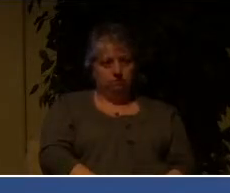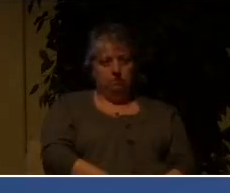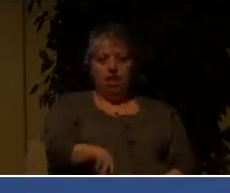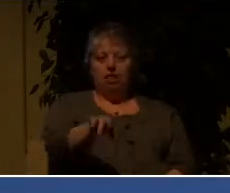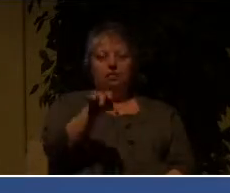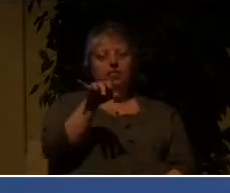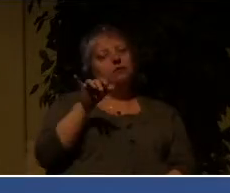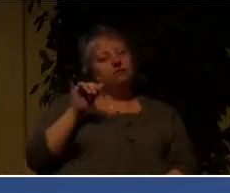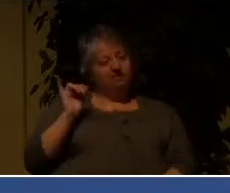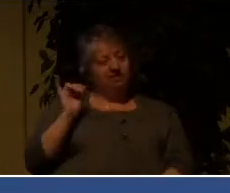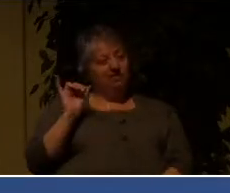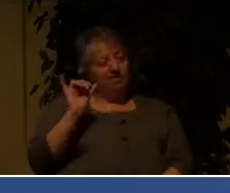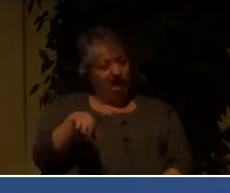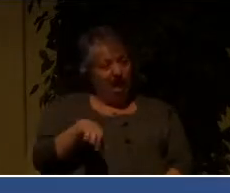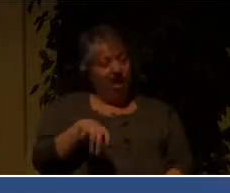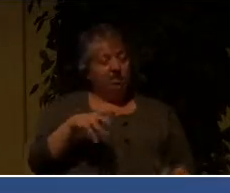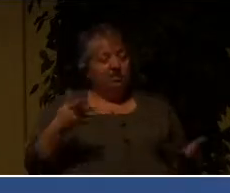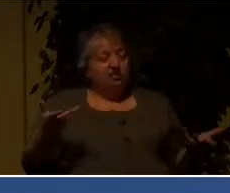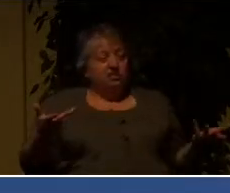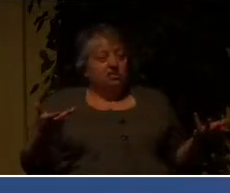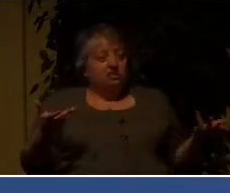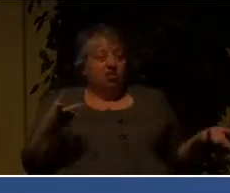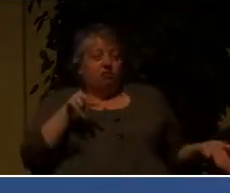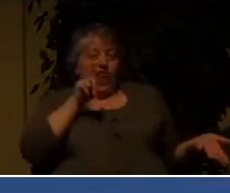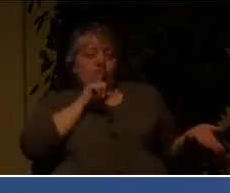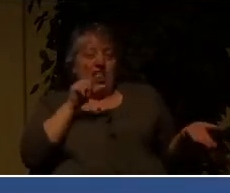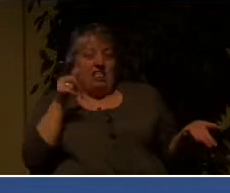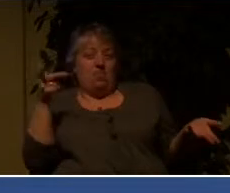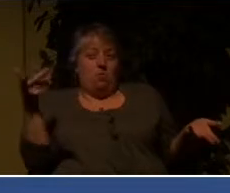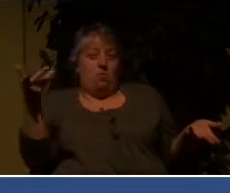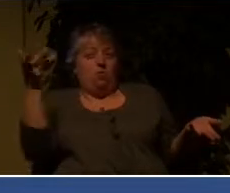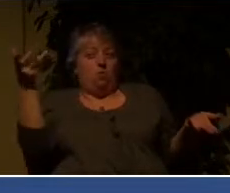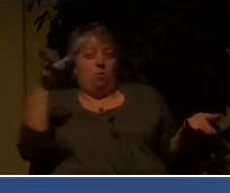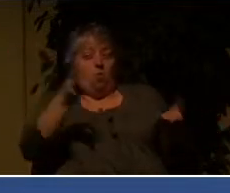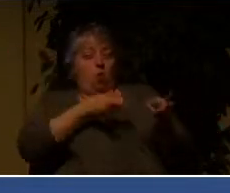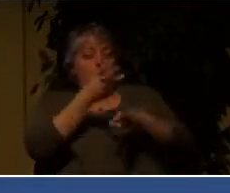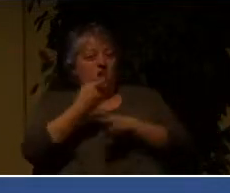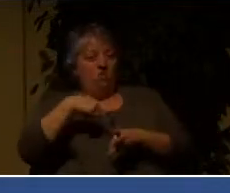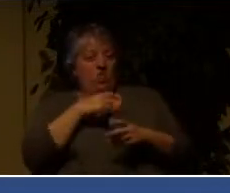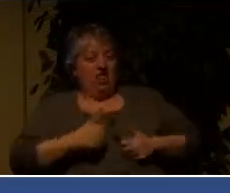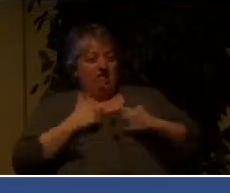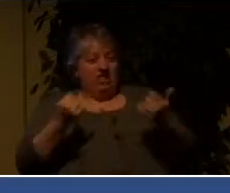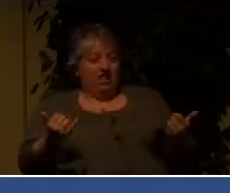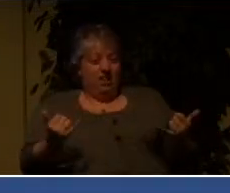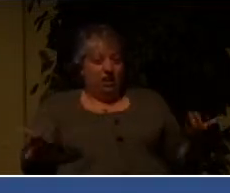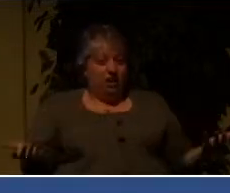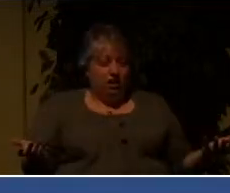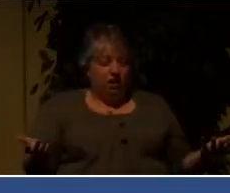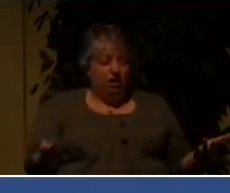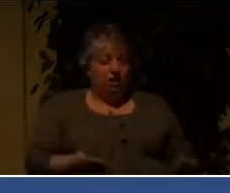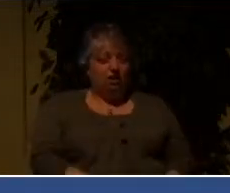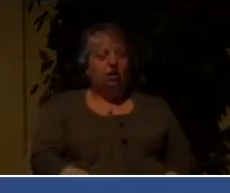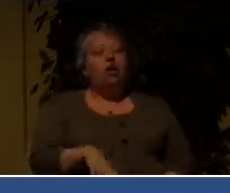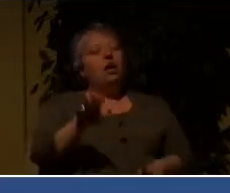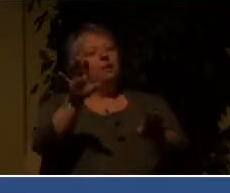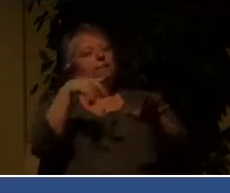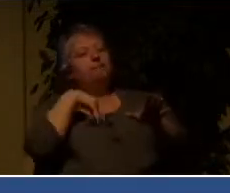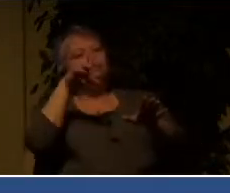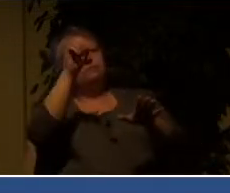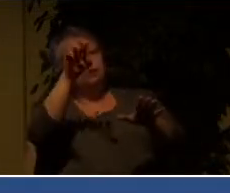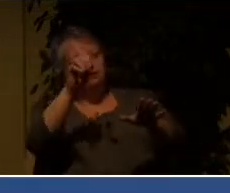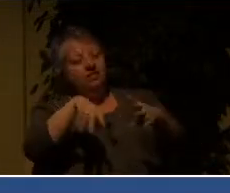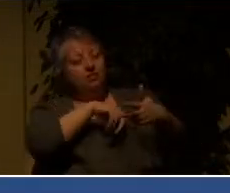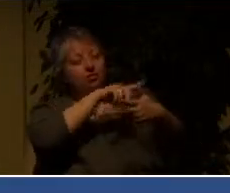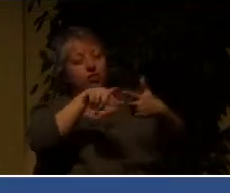the reality of the world we live in today. And I'm telling you those stories not to point fingers or to indicate